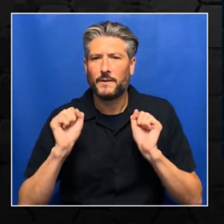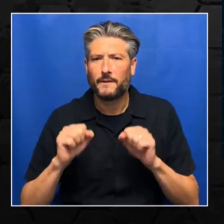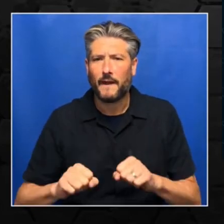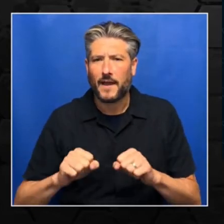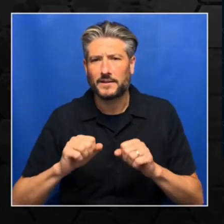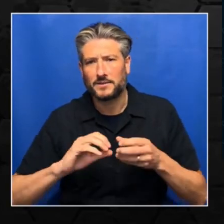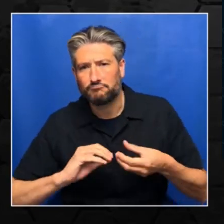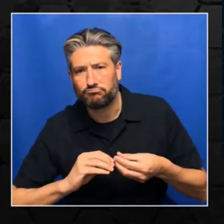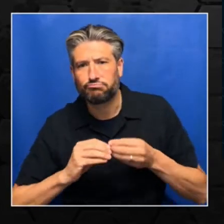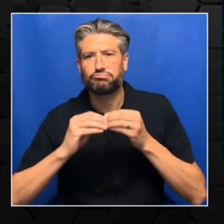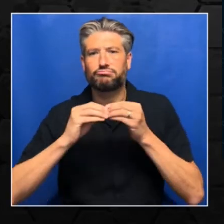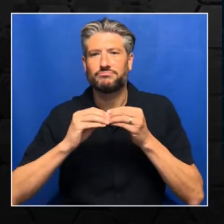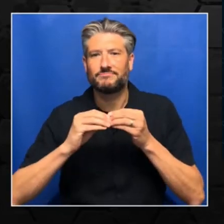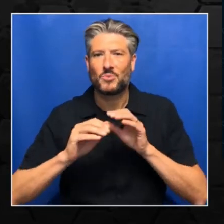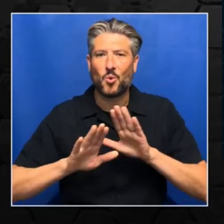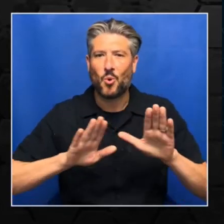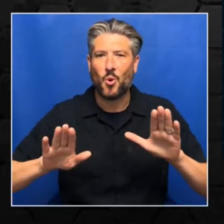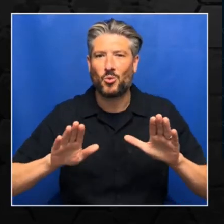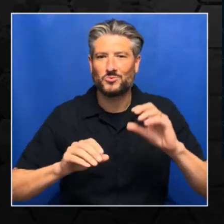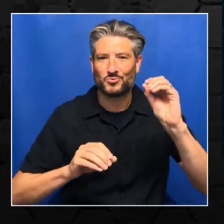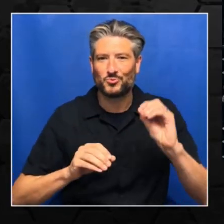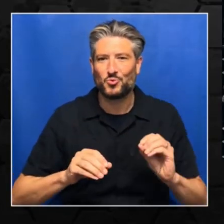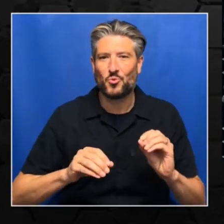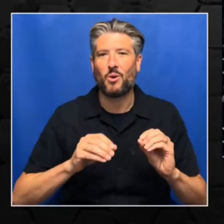so, we're going to use the Fashionist dataset.